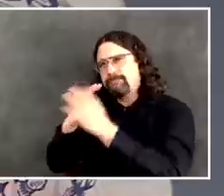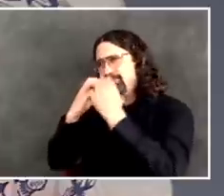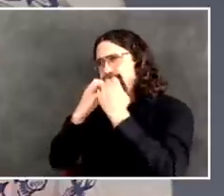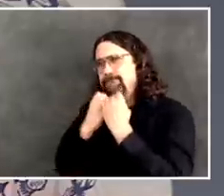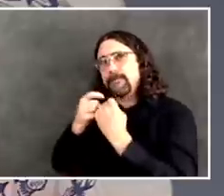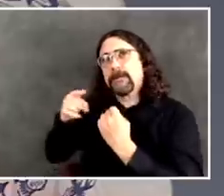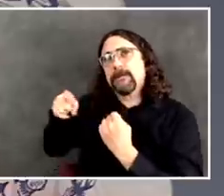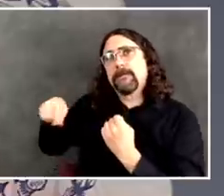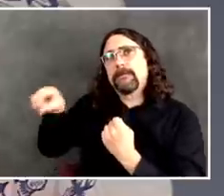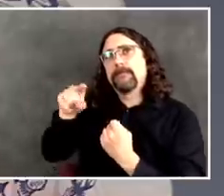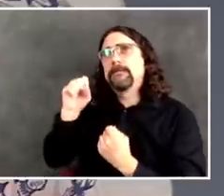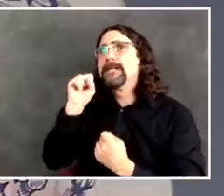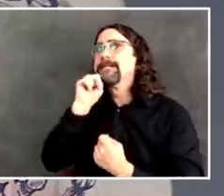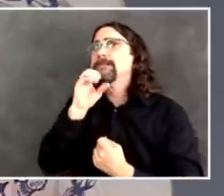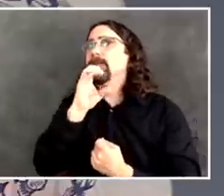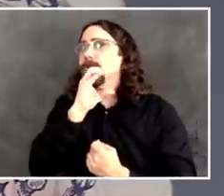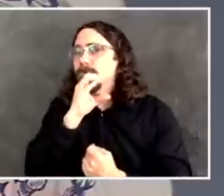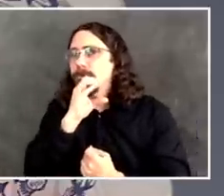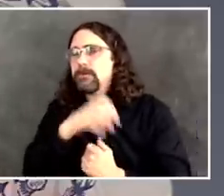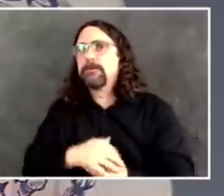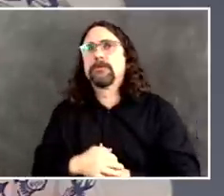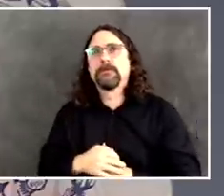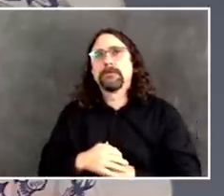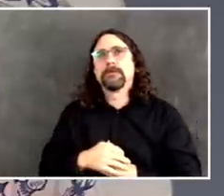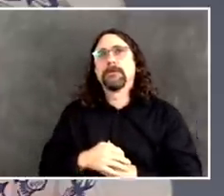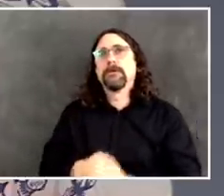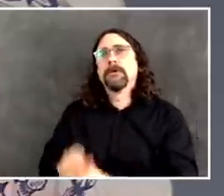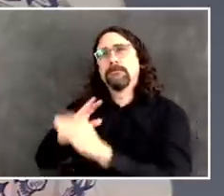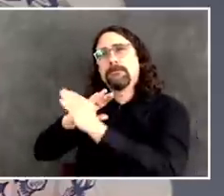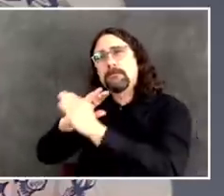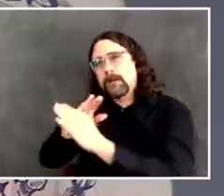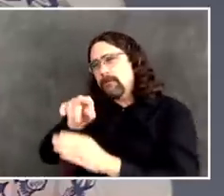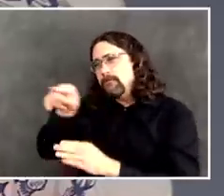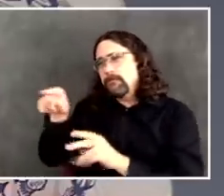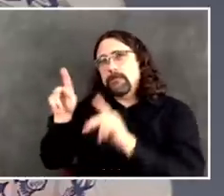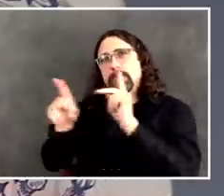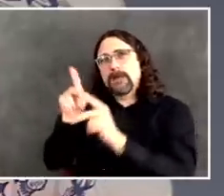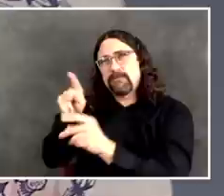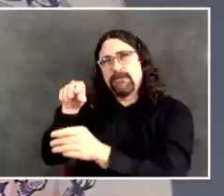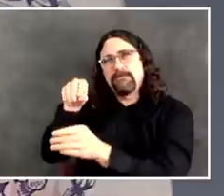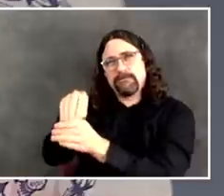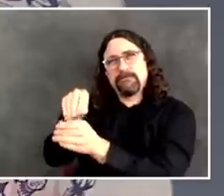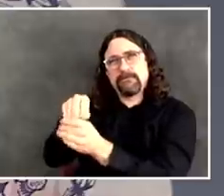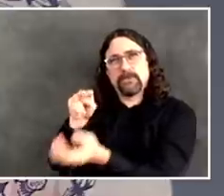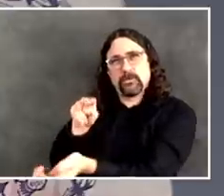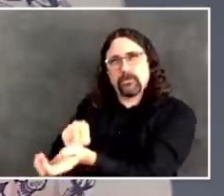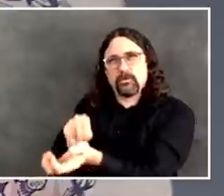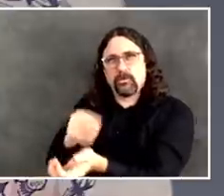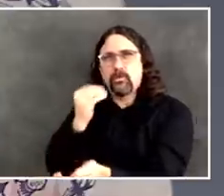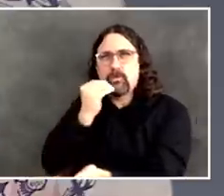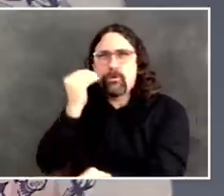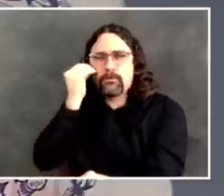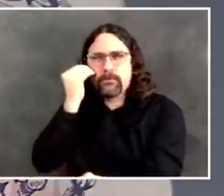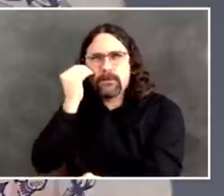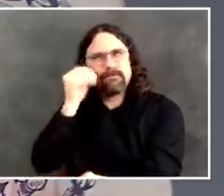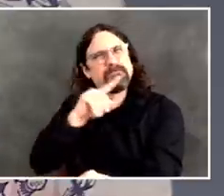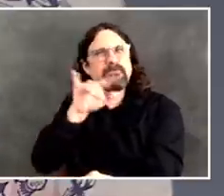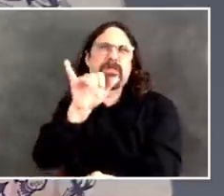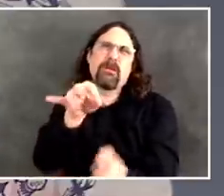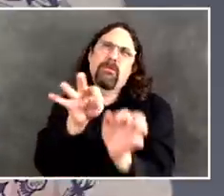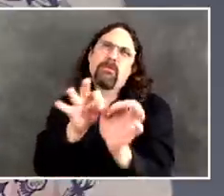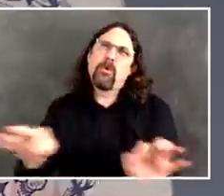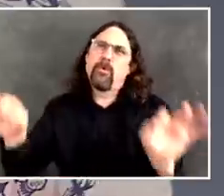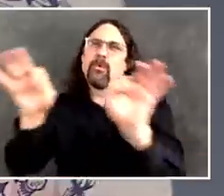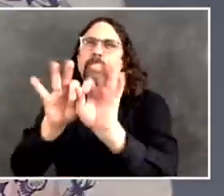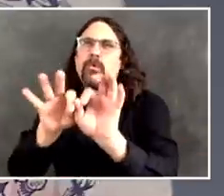is for all of us. It's our job. It's our responsibility. I think this is a